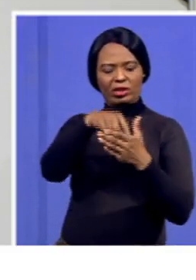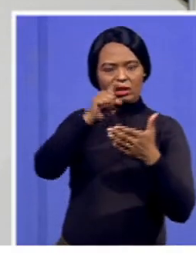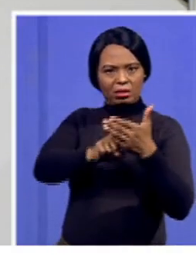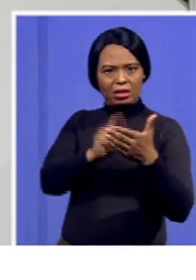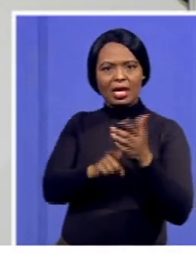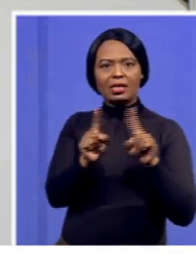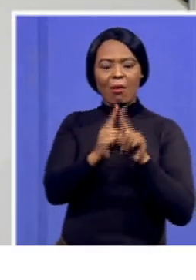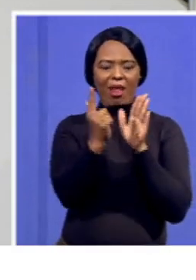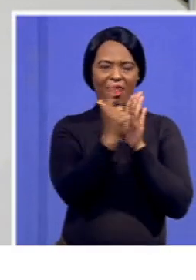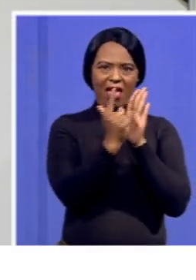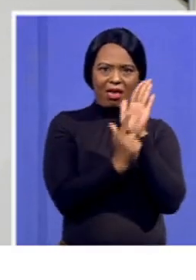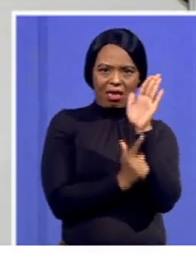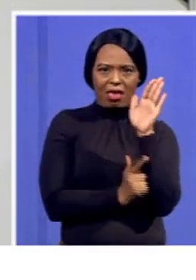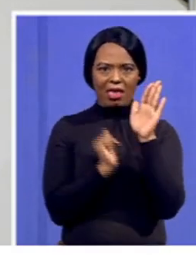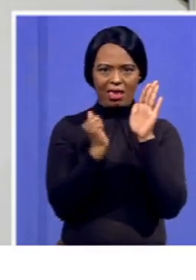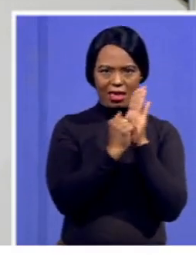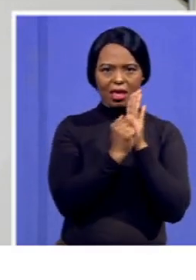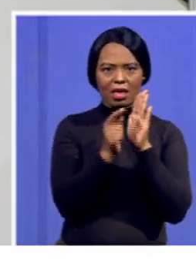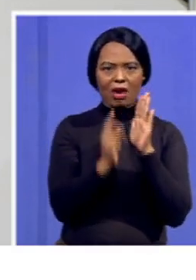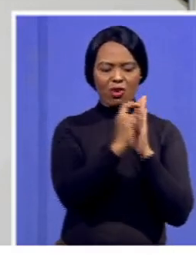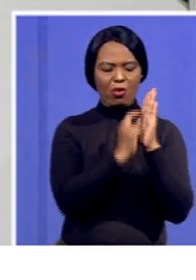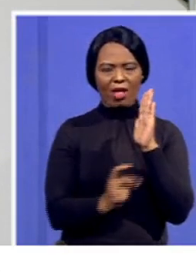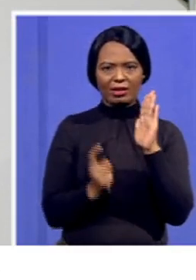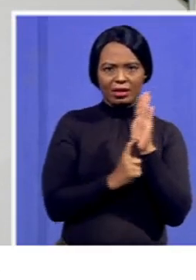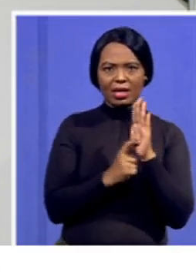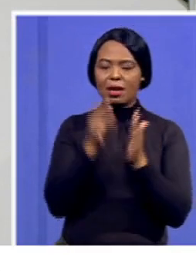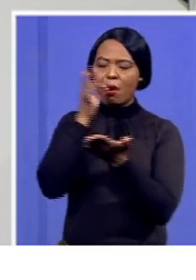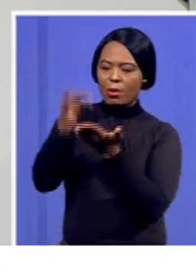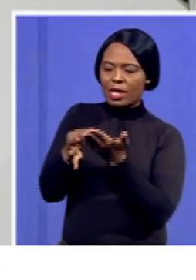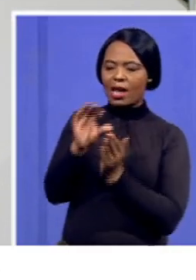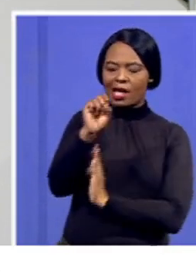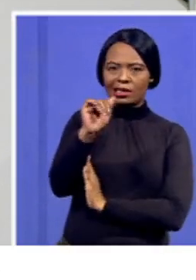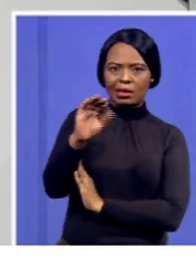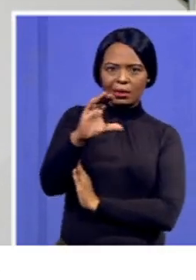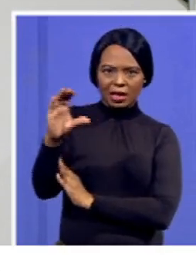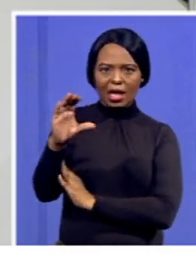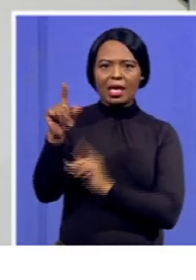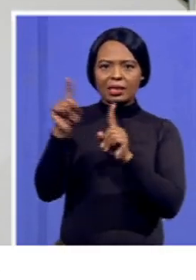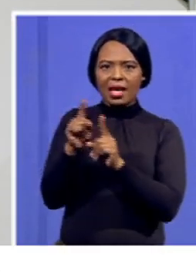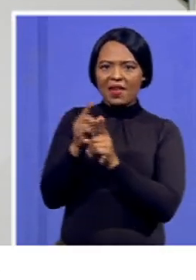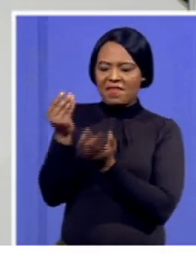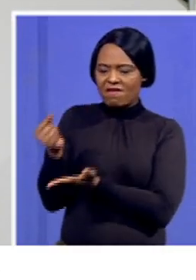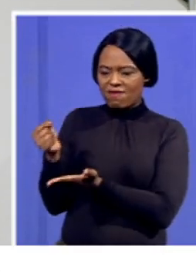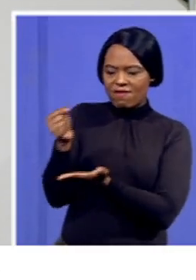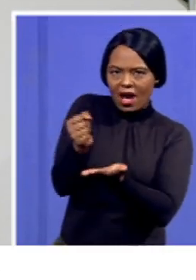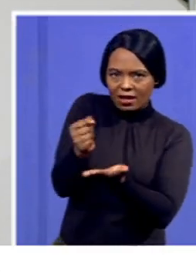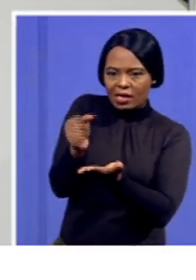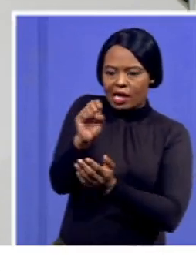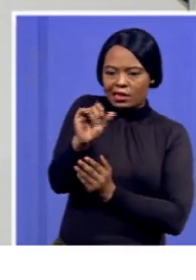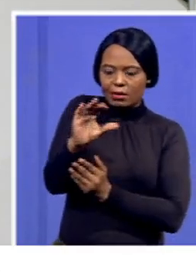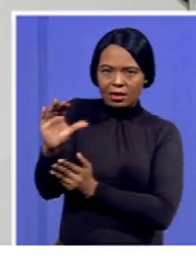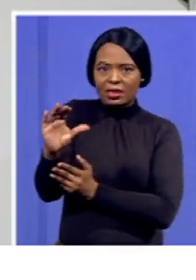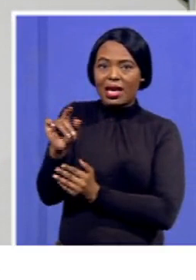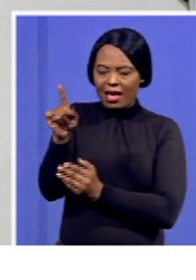regulation we are also looking at the proposals of the SABC and the model for funding of the SABC as part of our